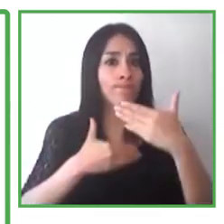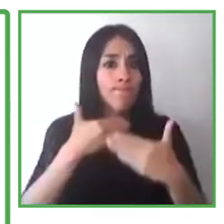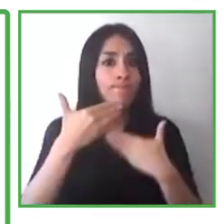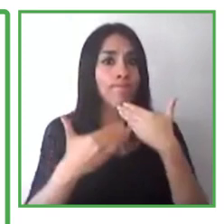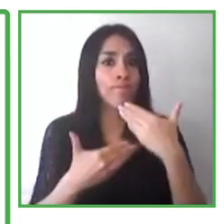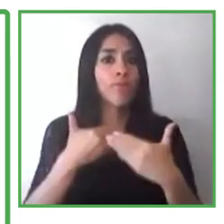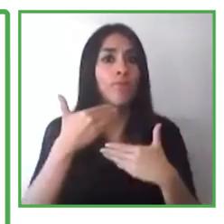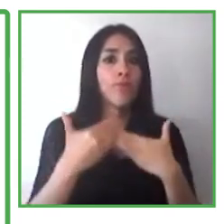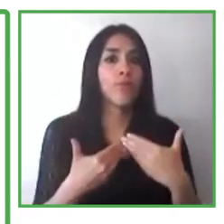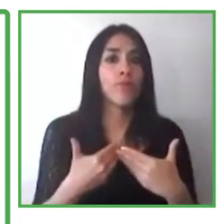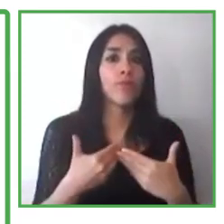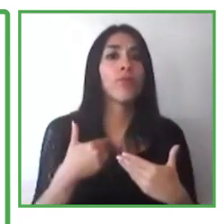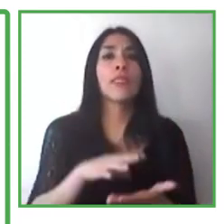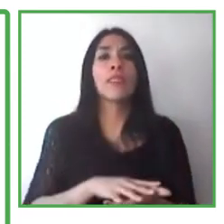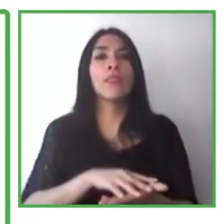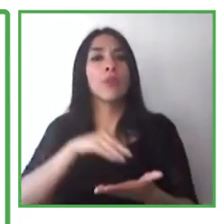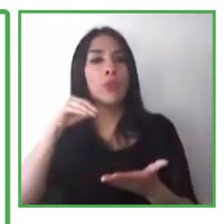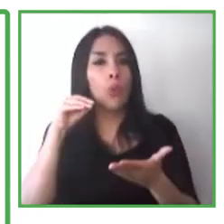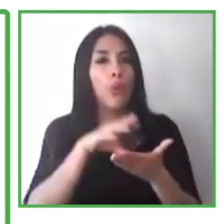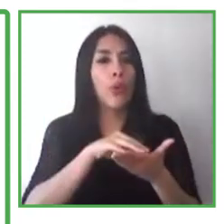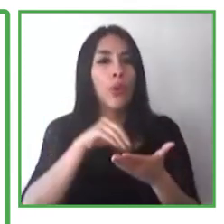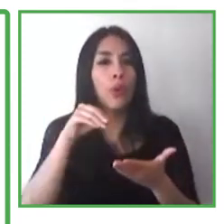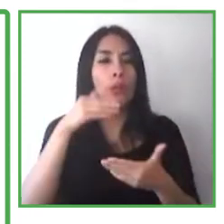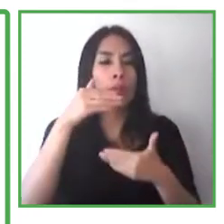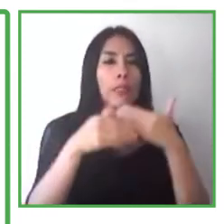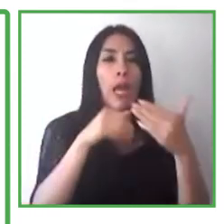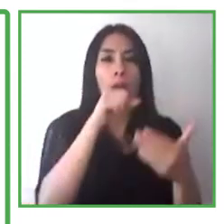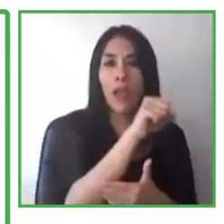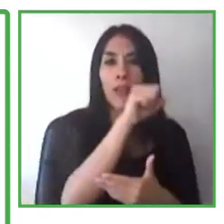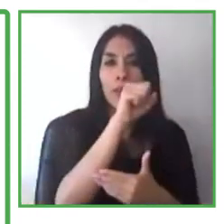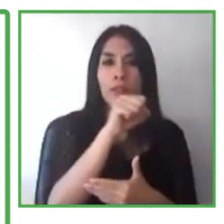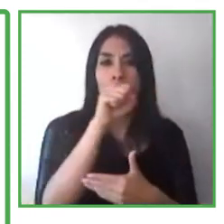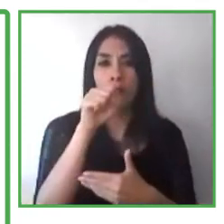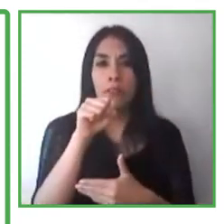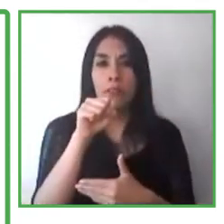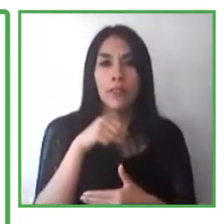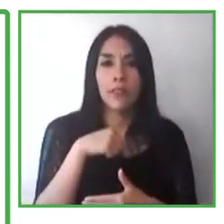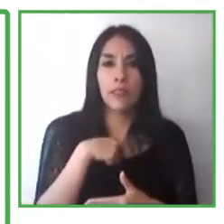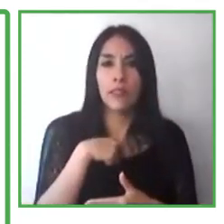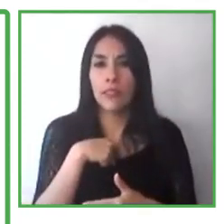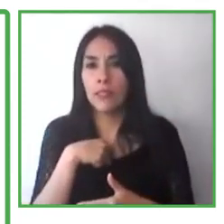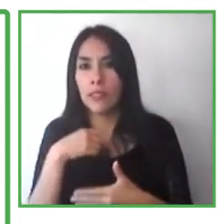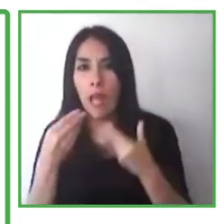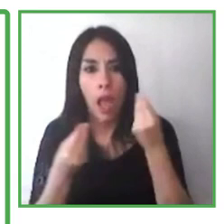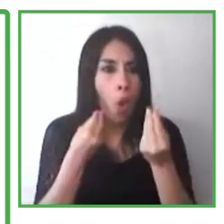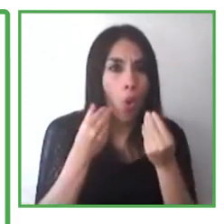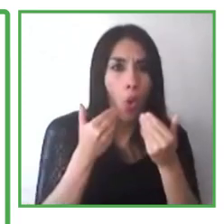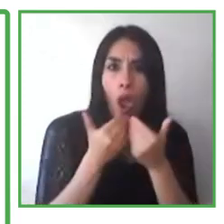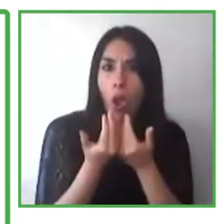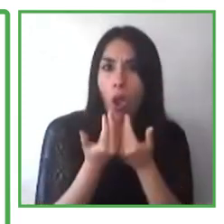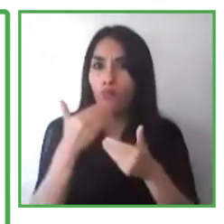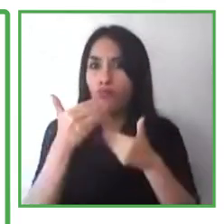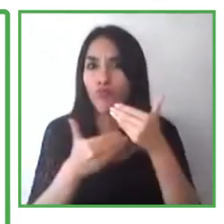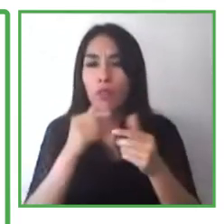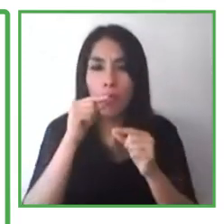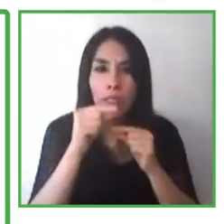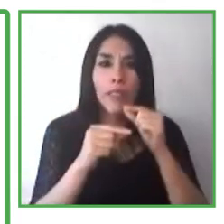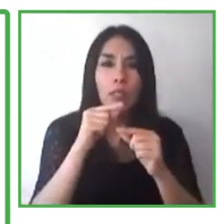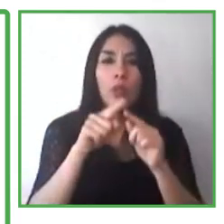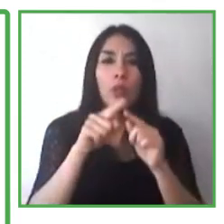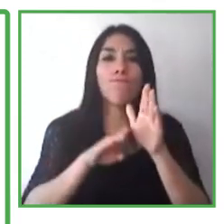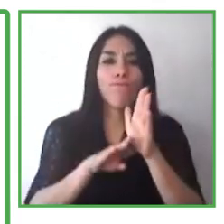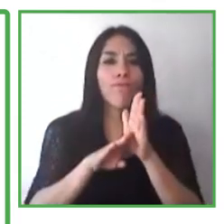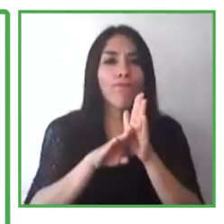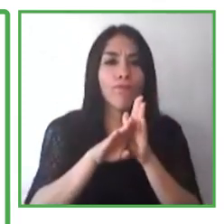your organization that you can promote. And so it's important to make sure that you put in play the appropriate education and